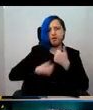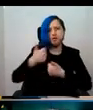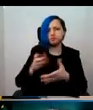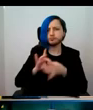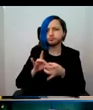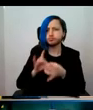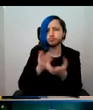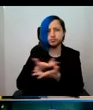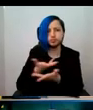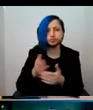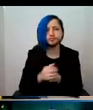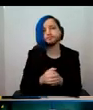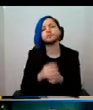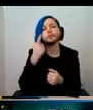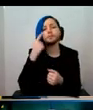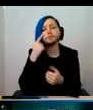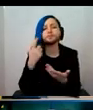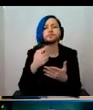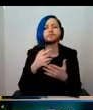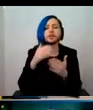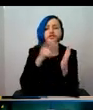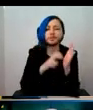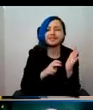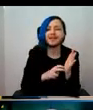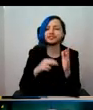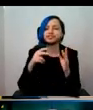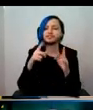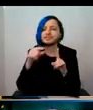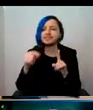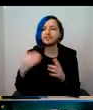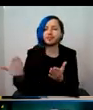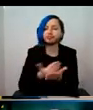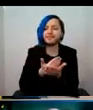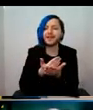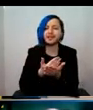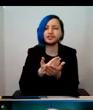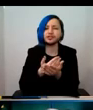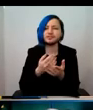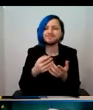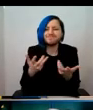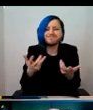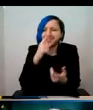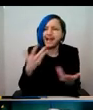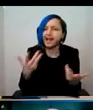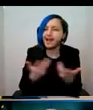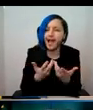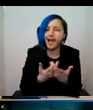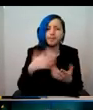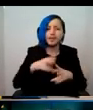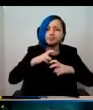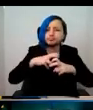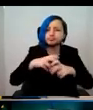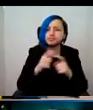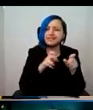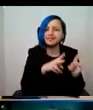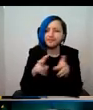through documentation and digital preservation discussions. What would it mean to achieve this? We analysed multiple versions